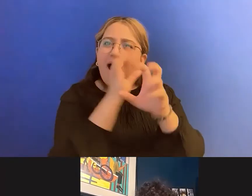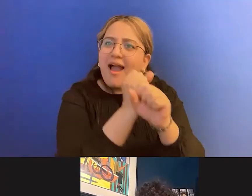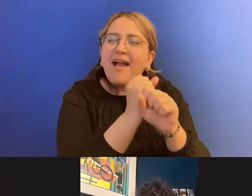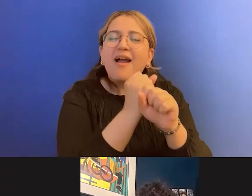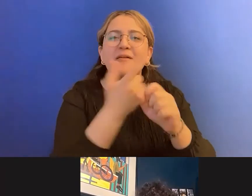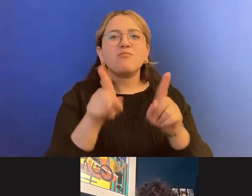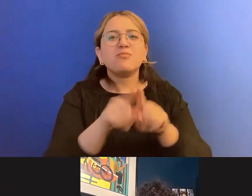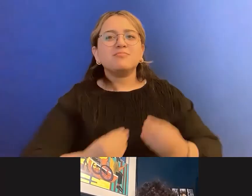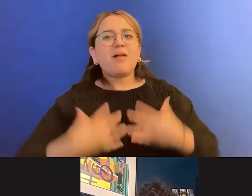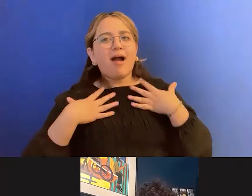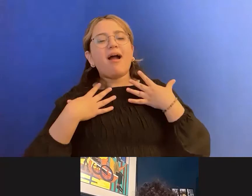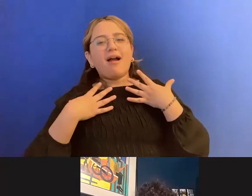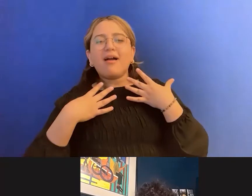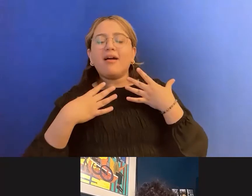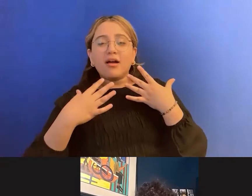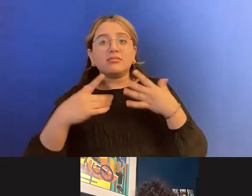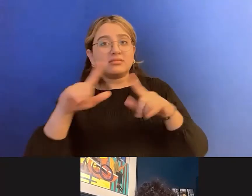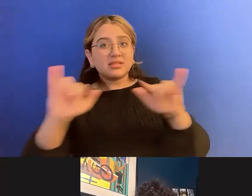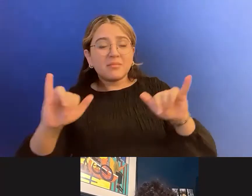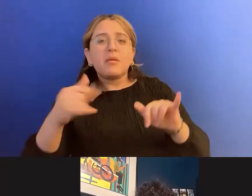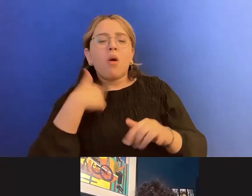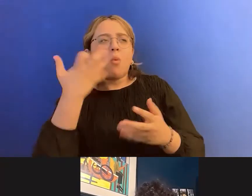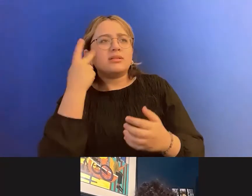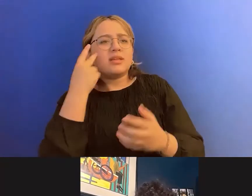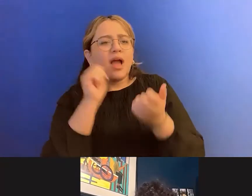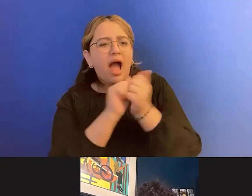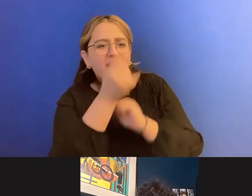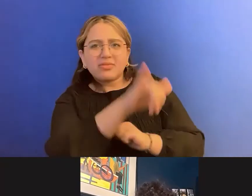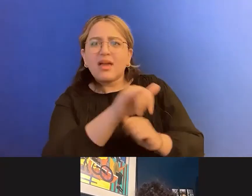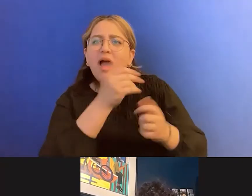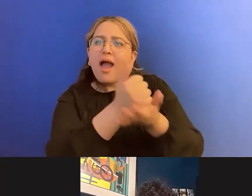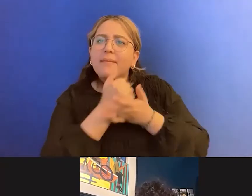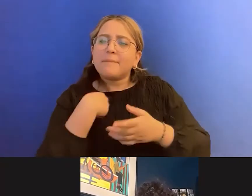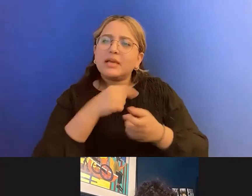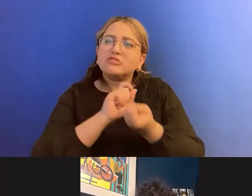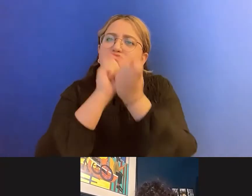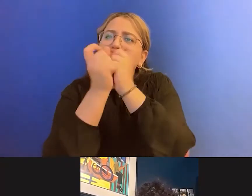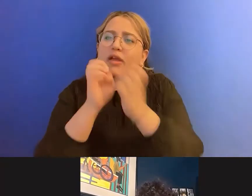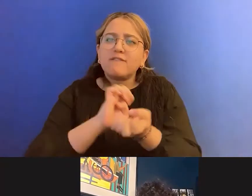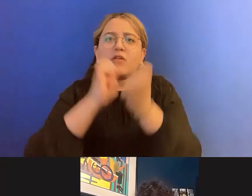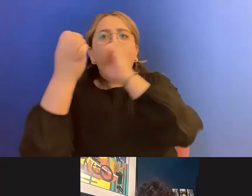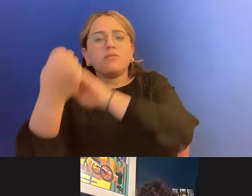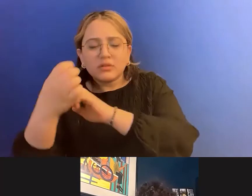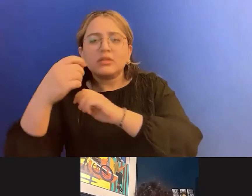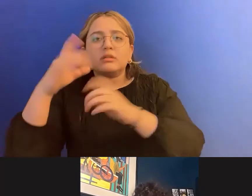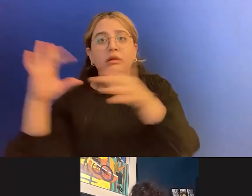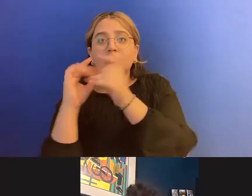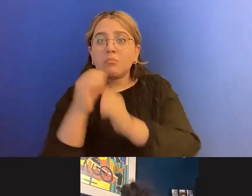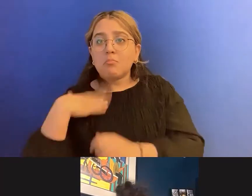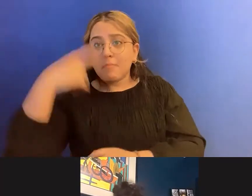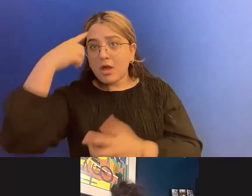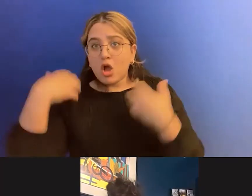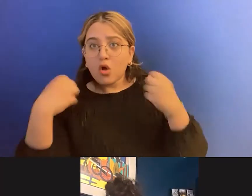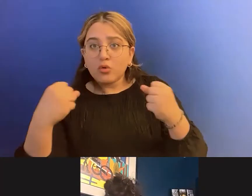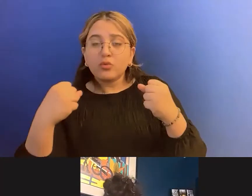I also wanted to see how this would help me evolve in terms of, um, my mental health, um, with my eating